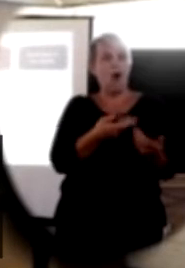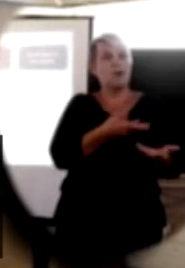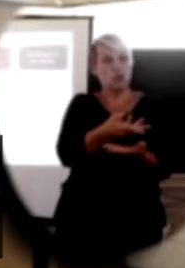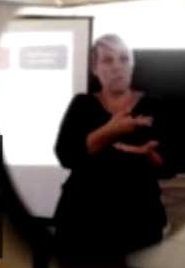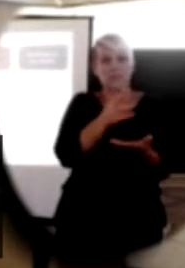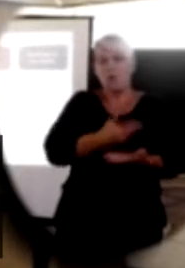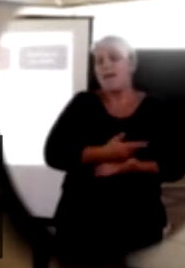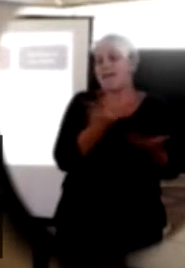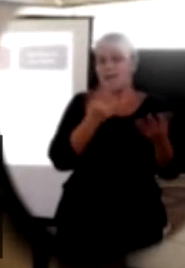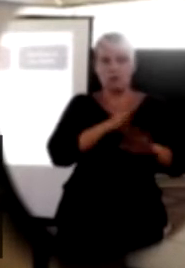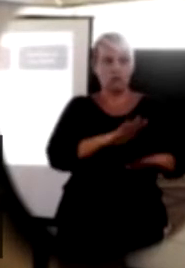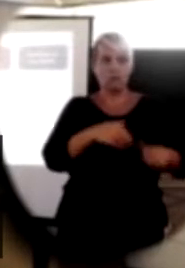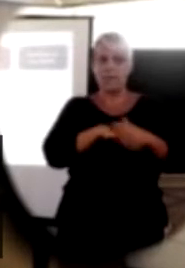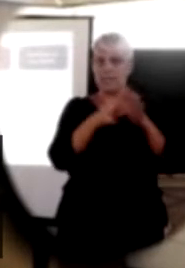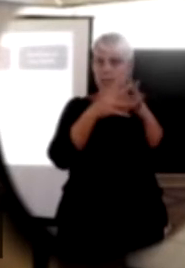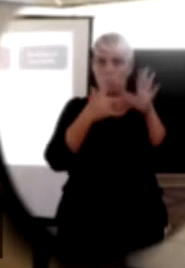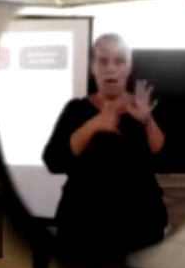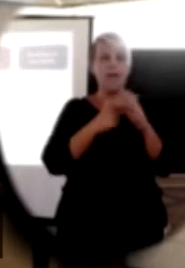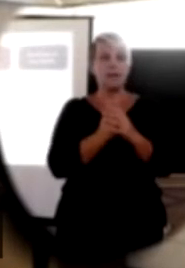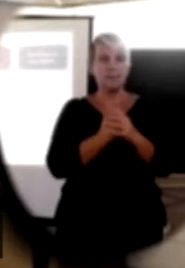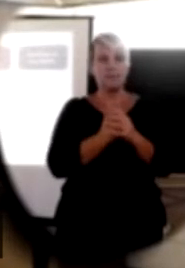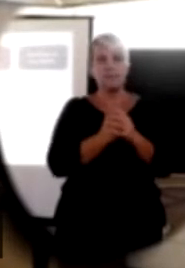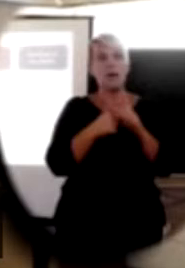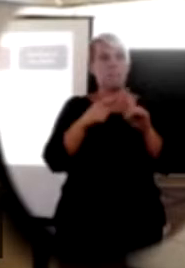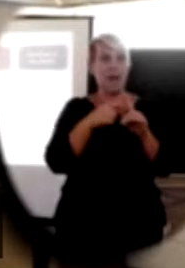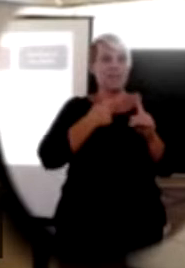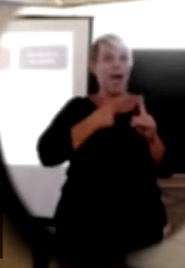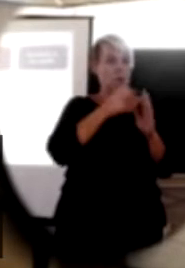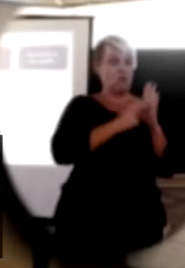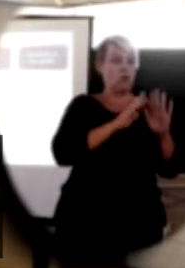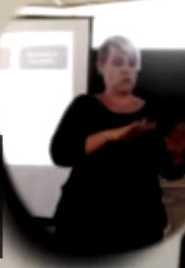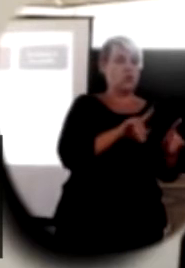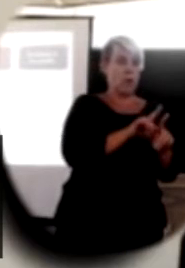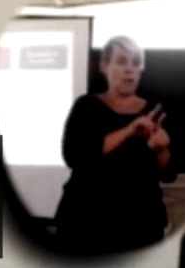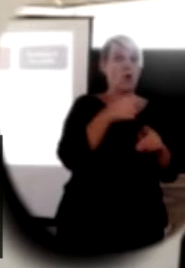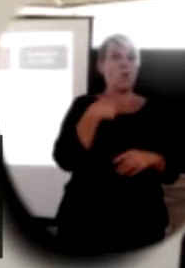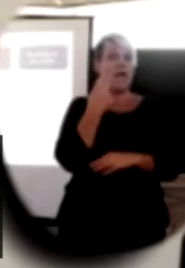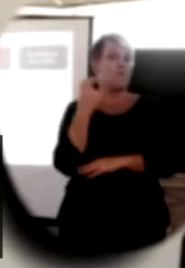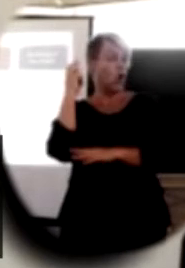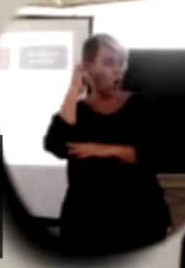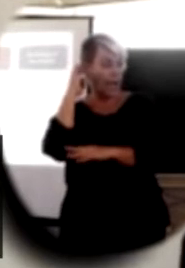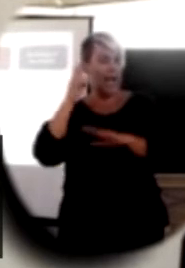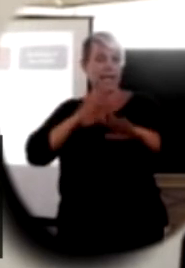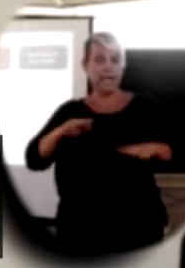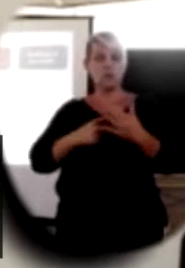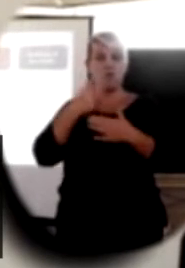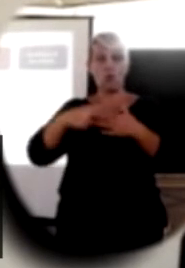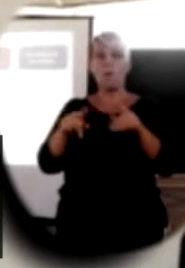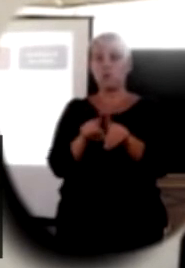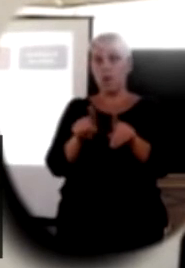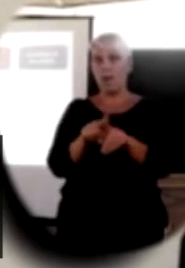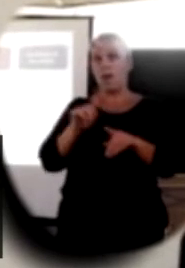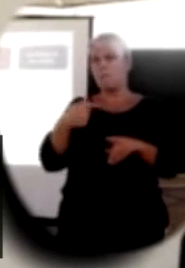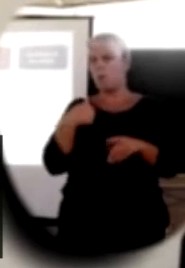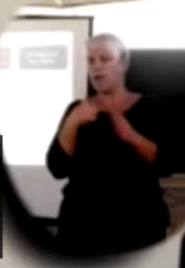any child in Western Australia as well as their own enrolled children. We have a copy of kids program but we have a currently